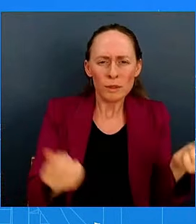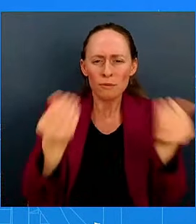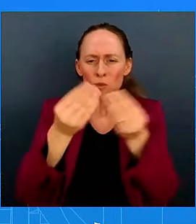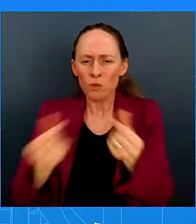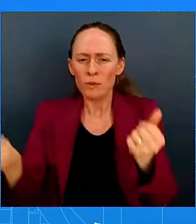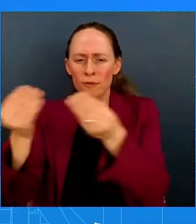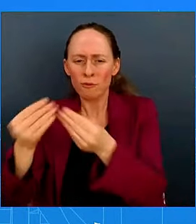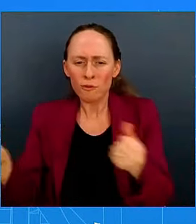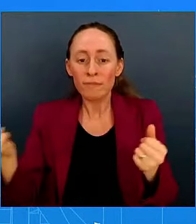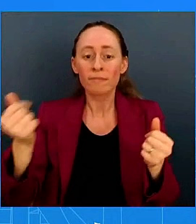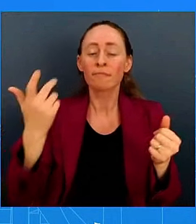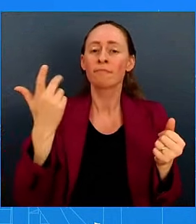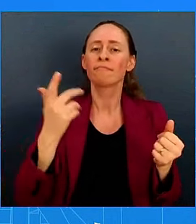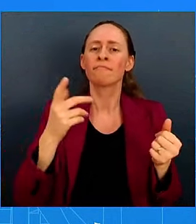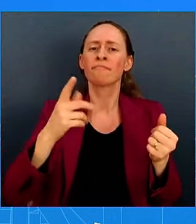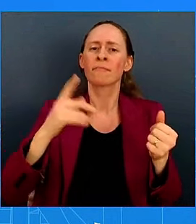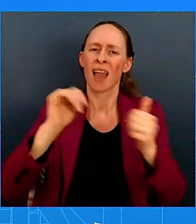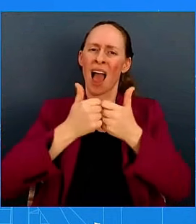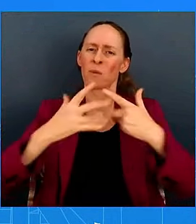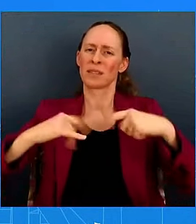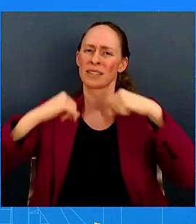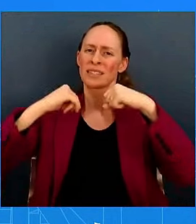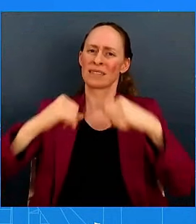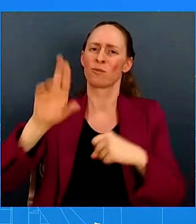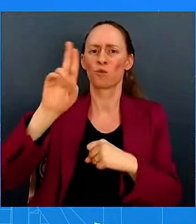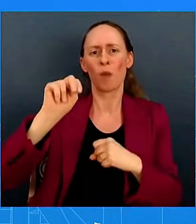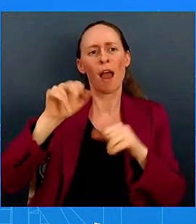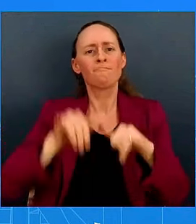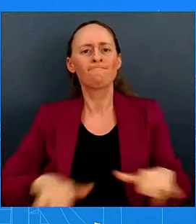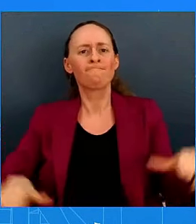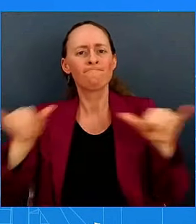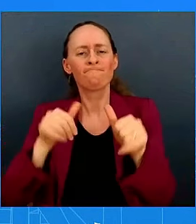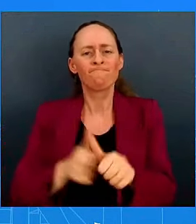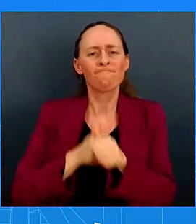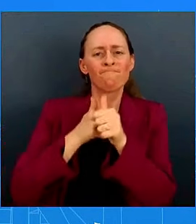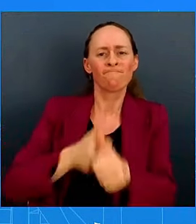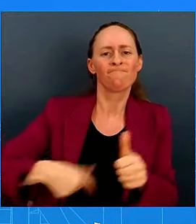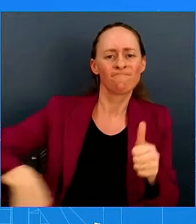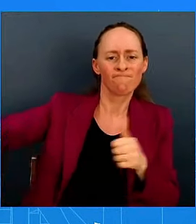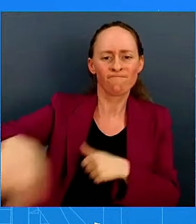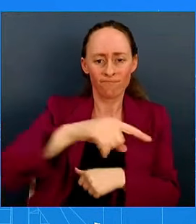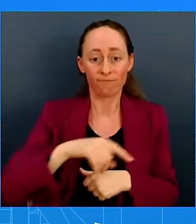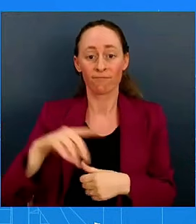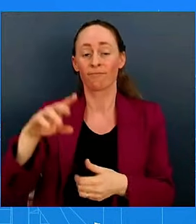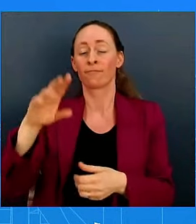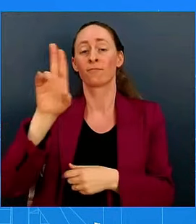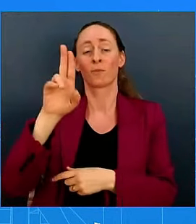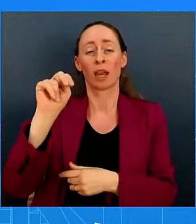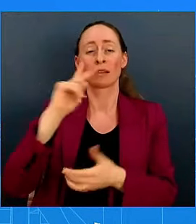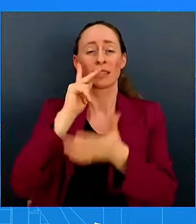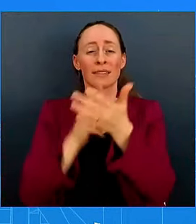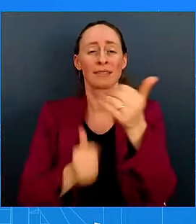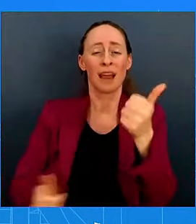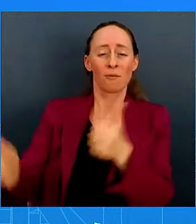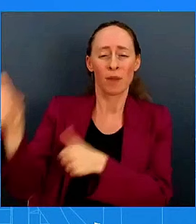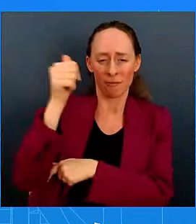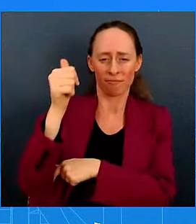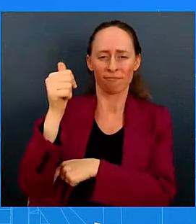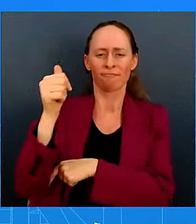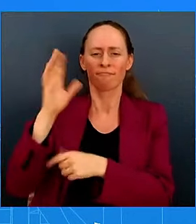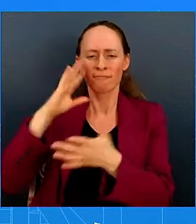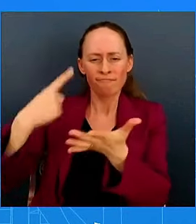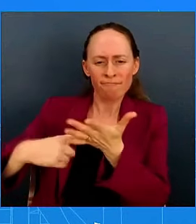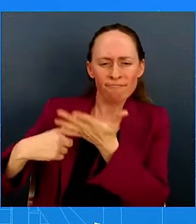The President will also meet with UN Secretary General Guterres, talk about how the partnership between the United States and the United Nations in advancing peace and